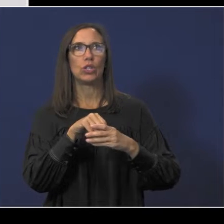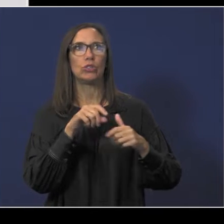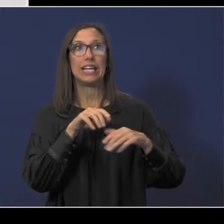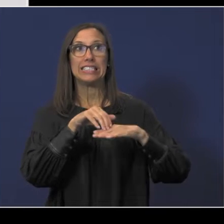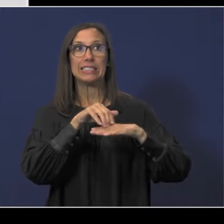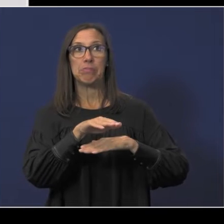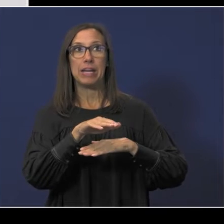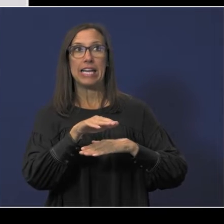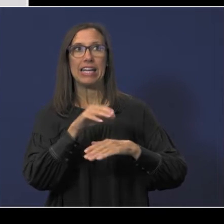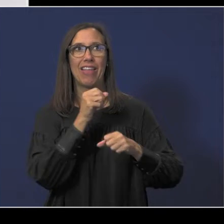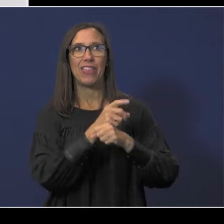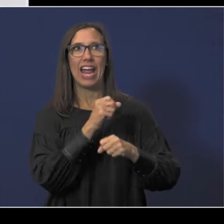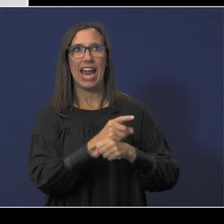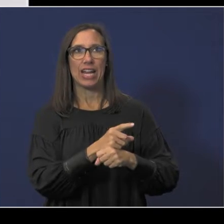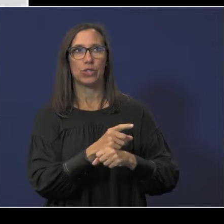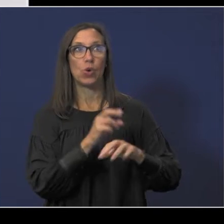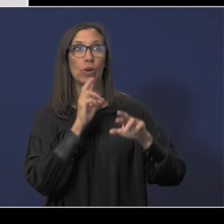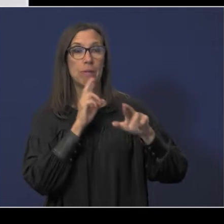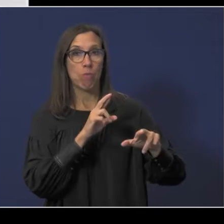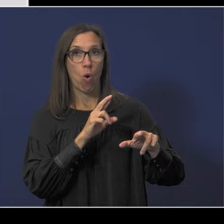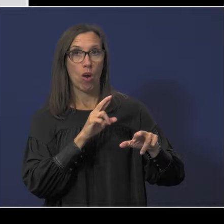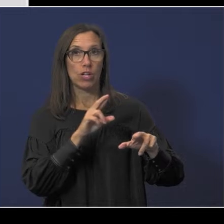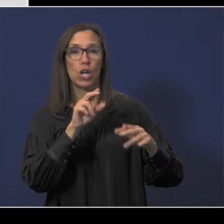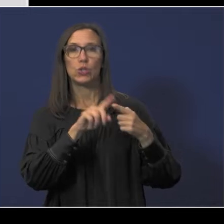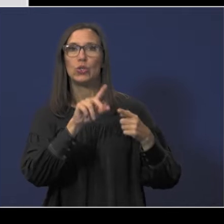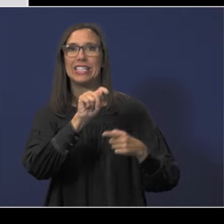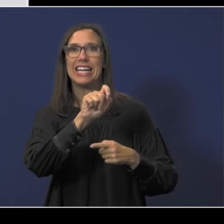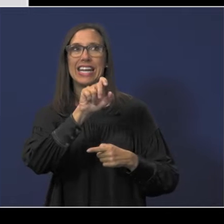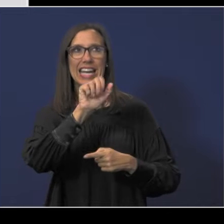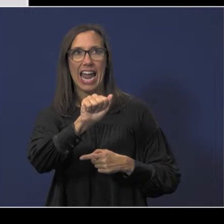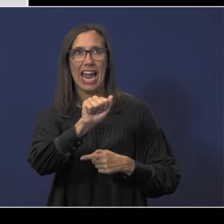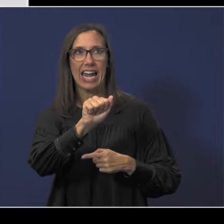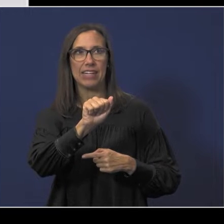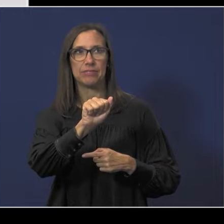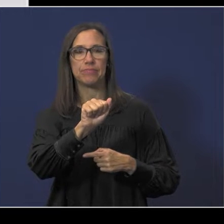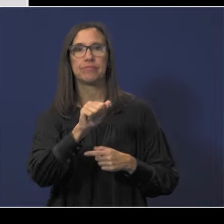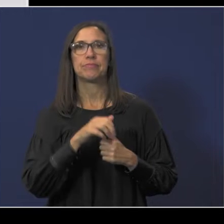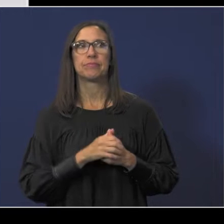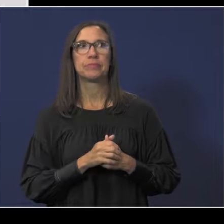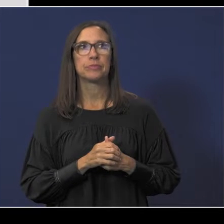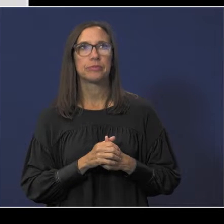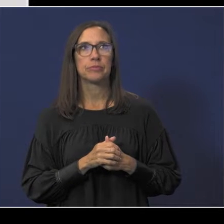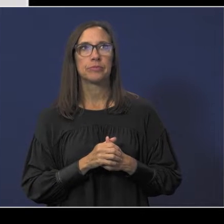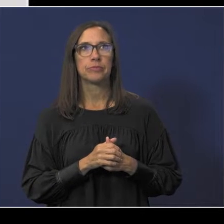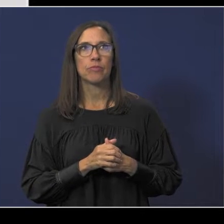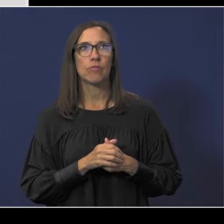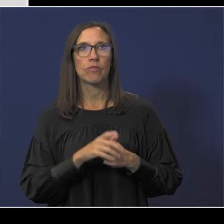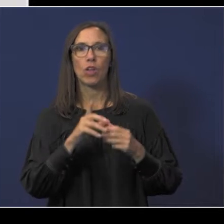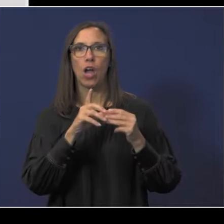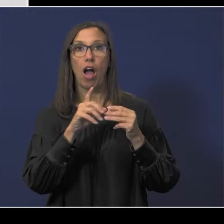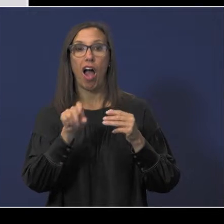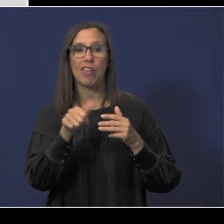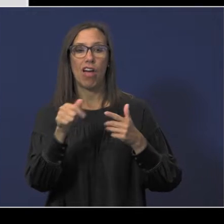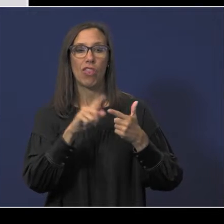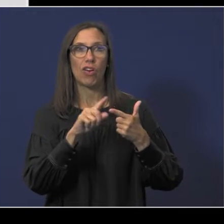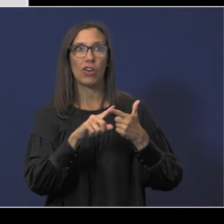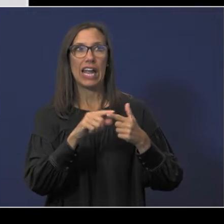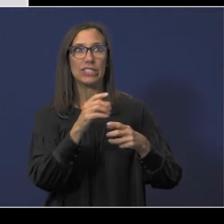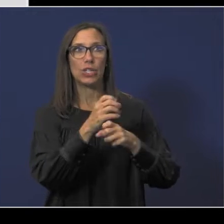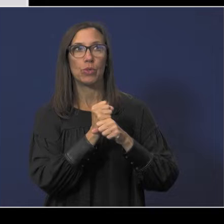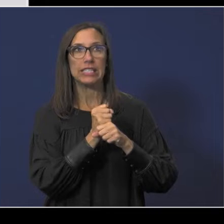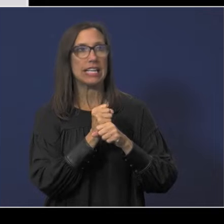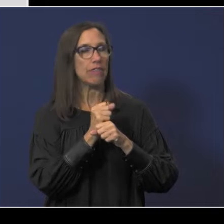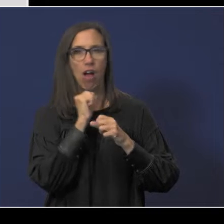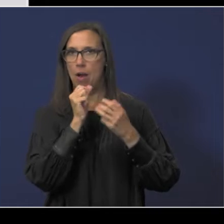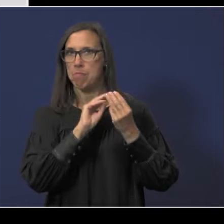financial report to TEA by the deadline of November 27th for June 30 year-ends. Another critical indicator is to receive an